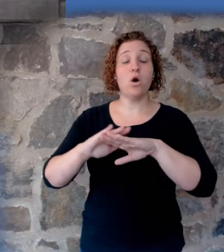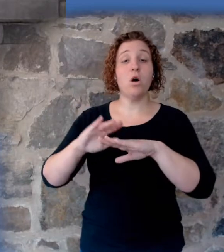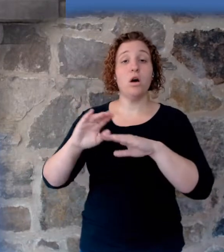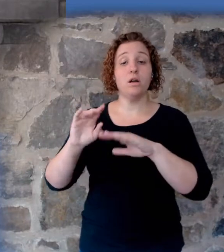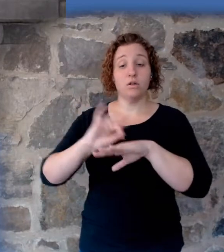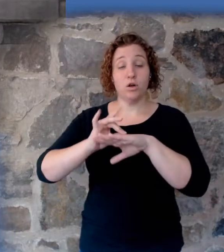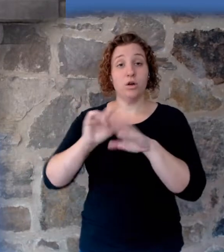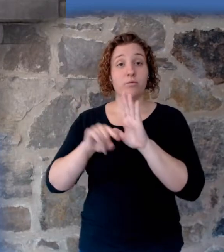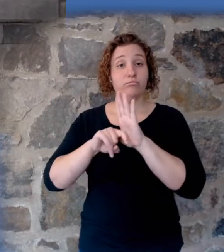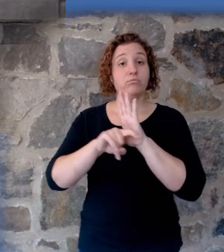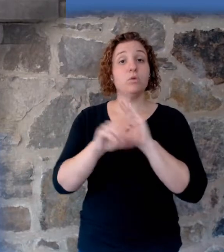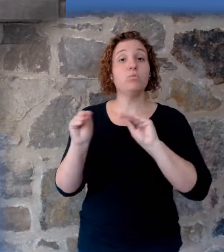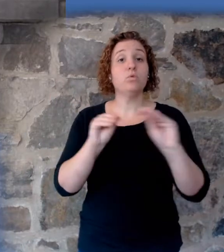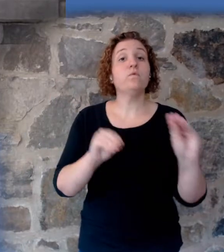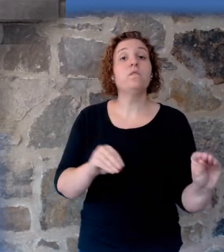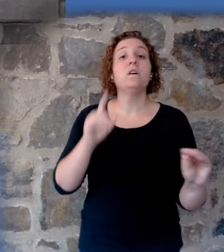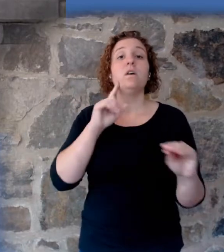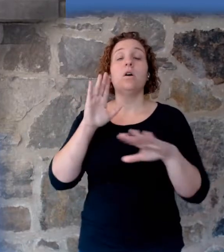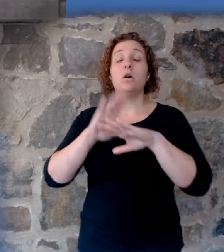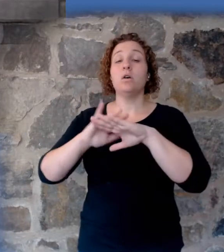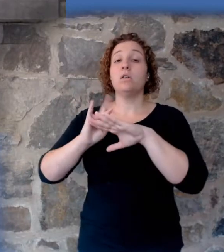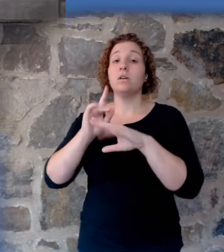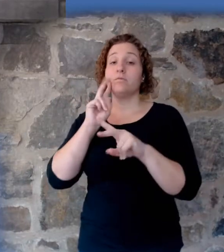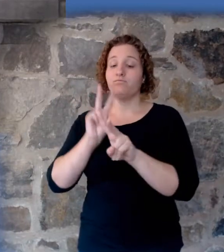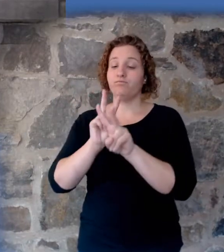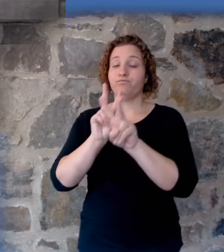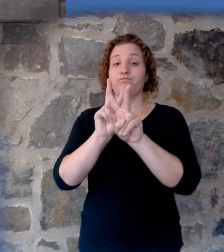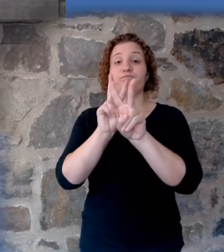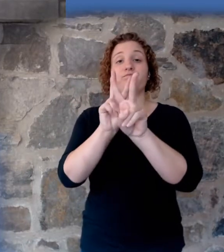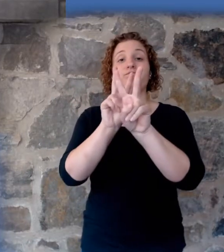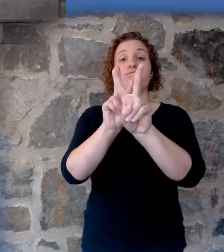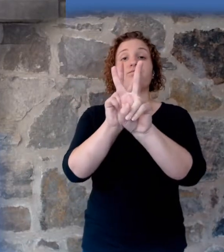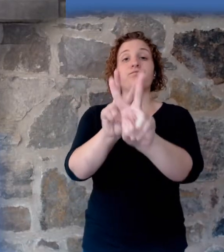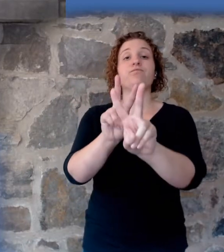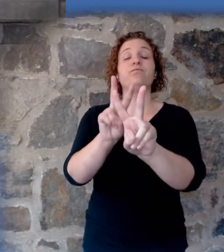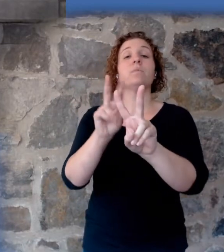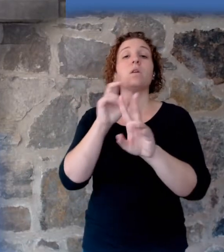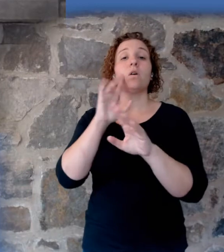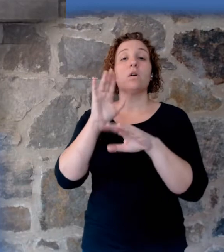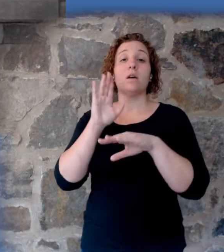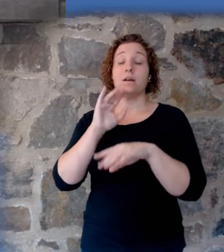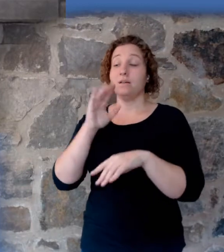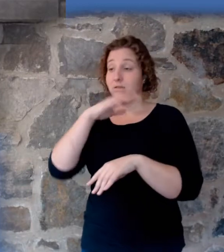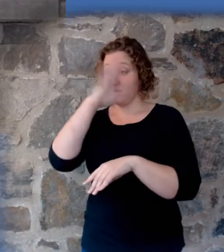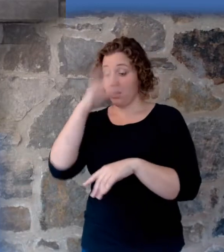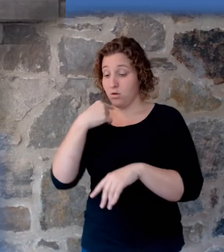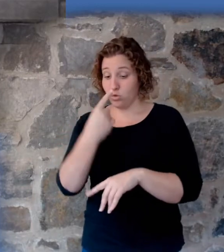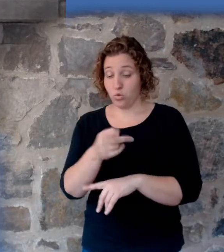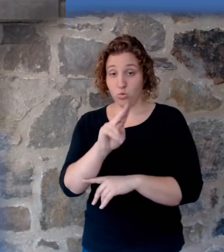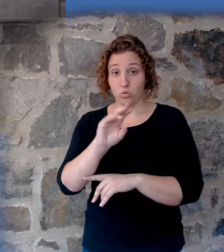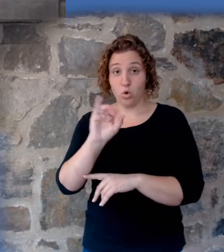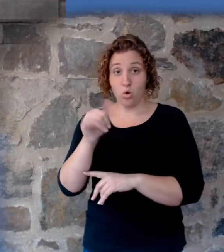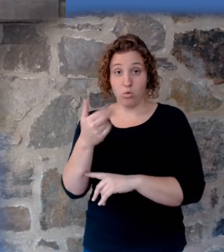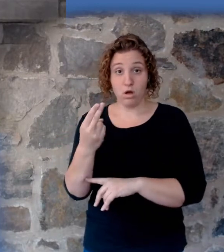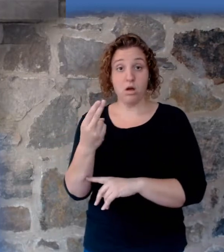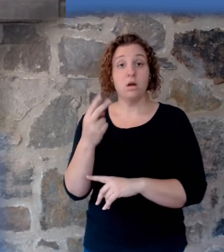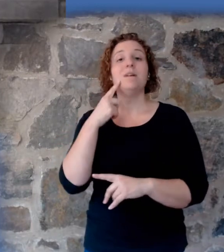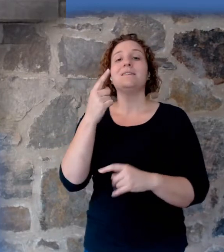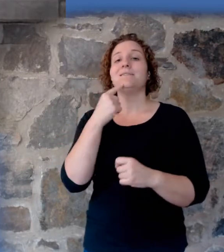unto Noah and to the ark, the male and the female, as God commanded Noah. And it came to pass after seven days, seven days of a door being